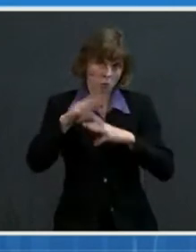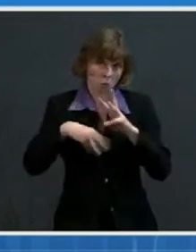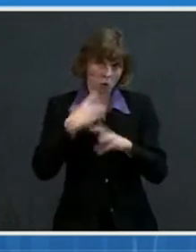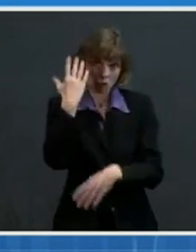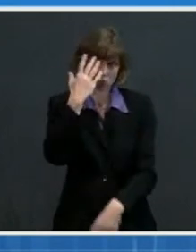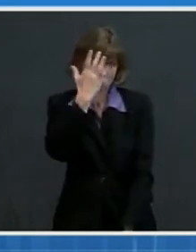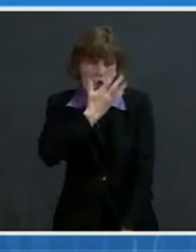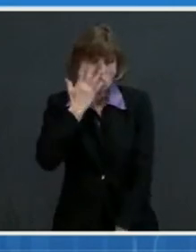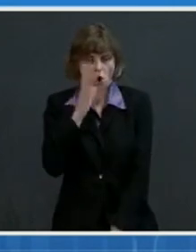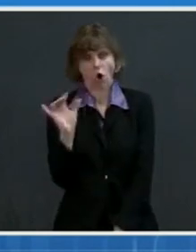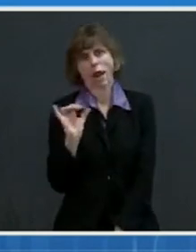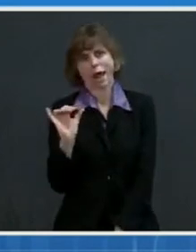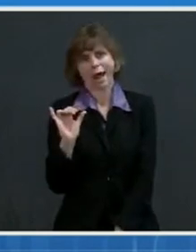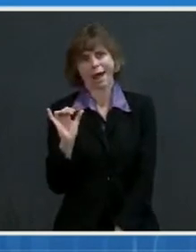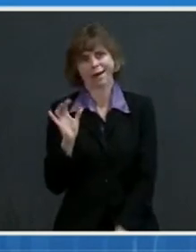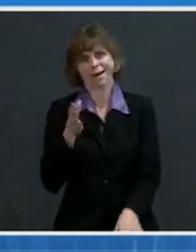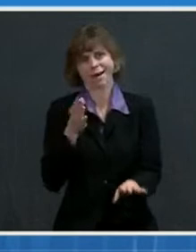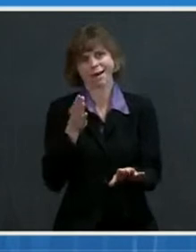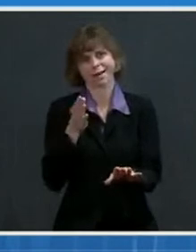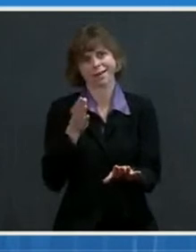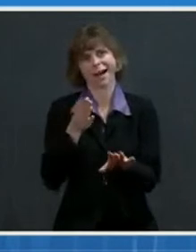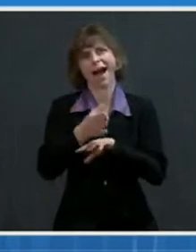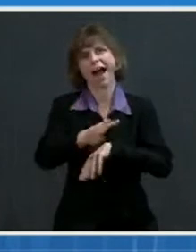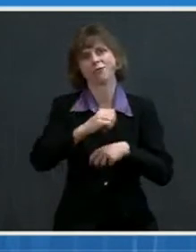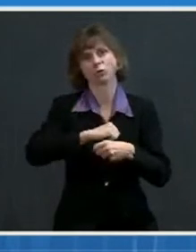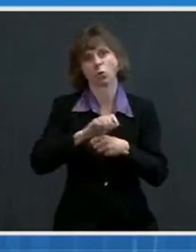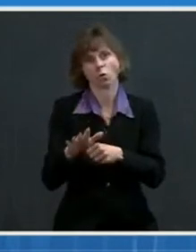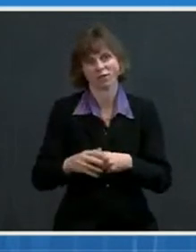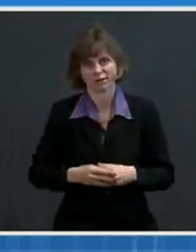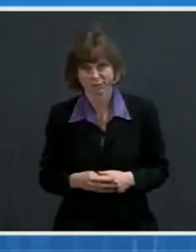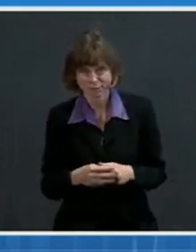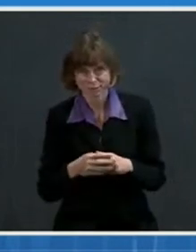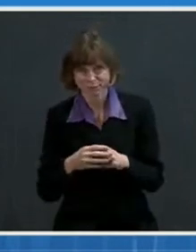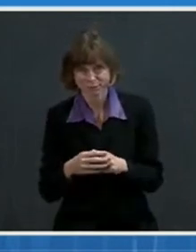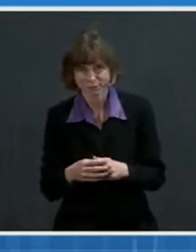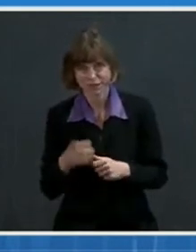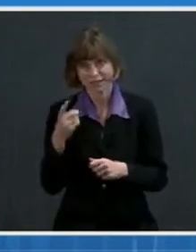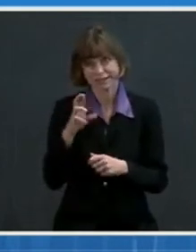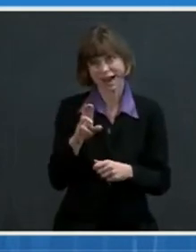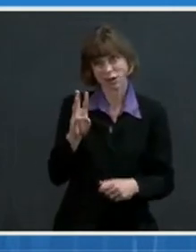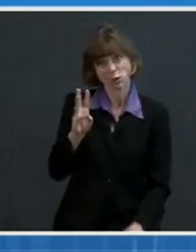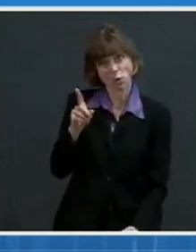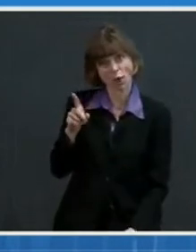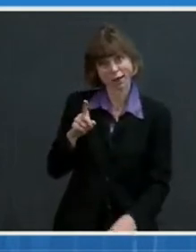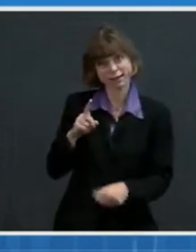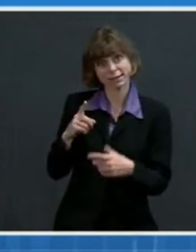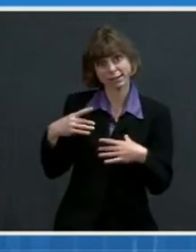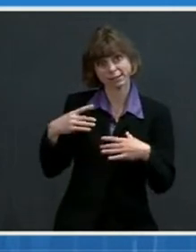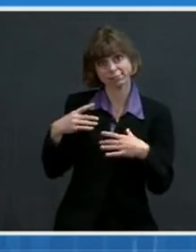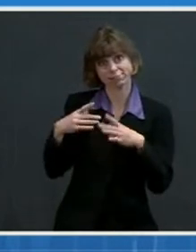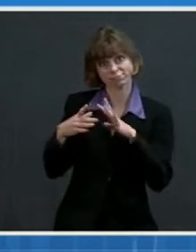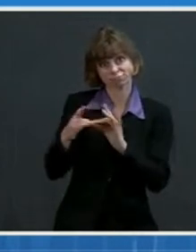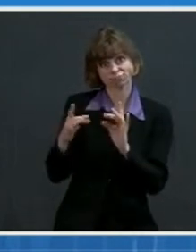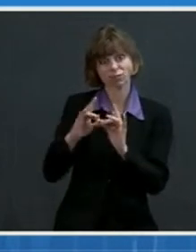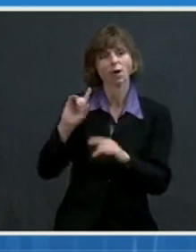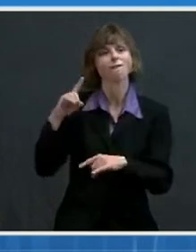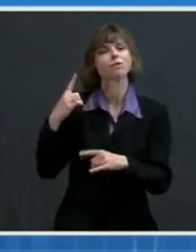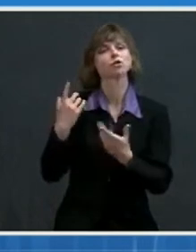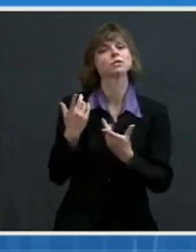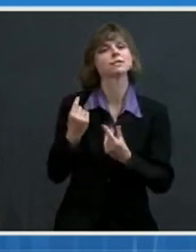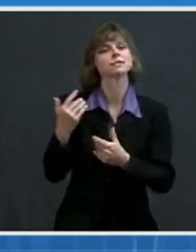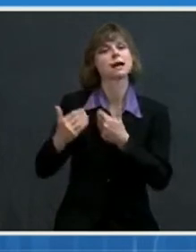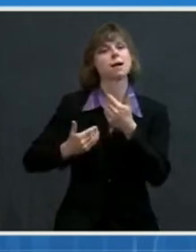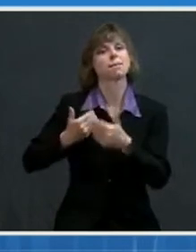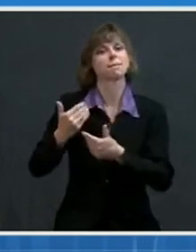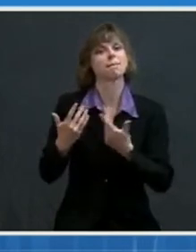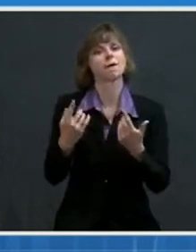where we move beyond COVID-19. Dr. Walensky outlined a first step for those of